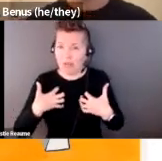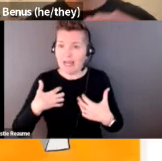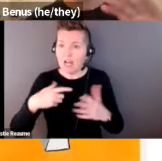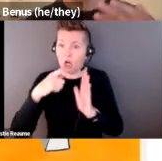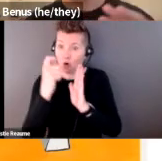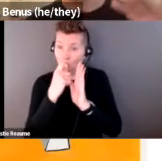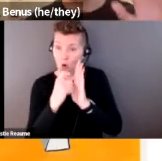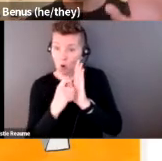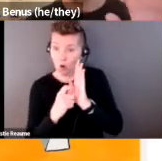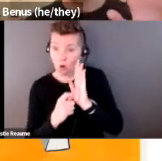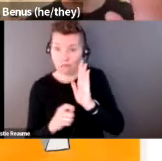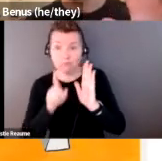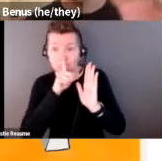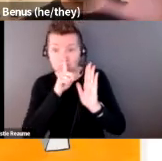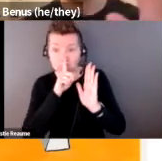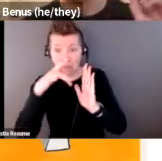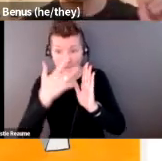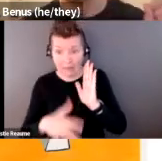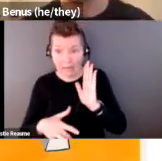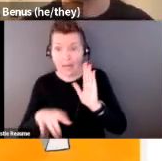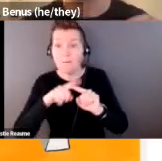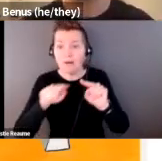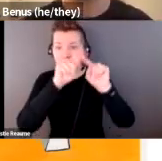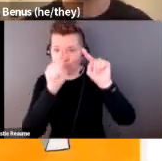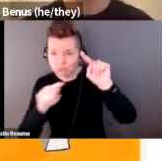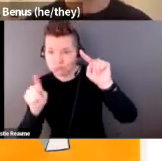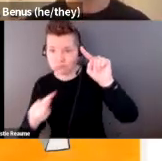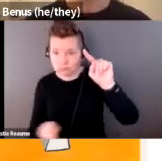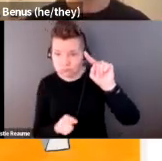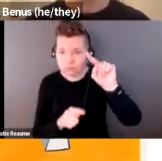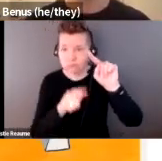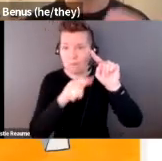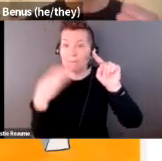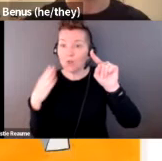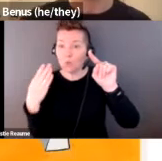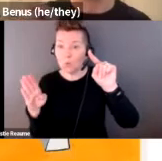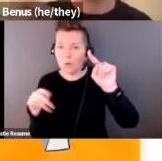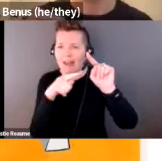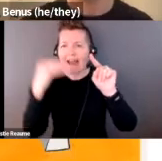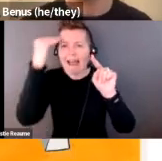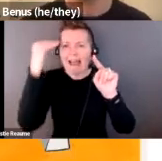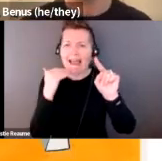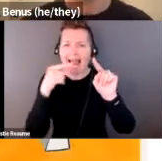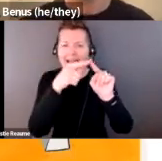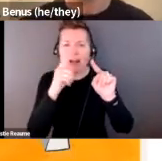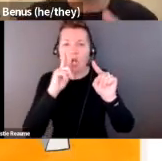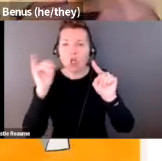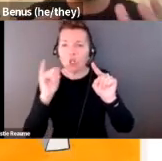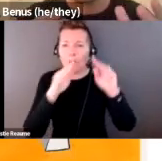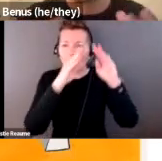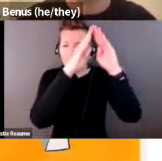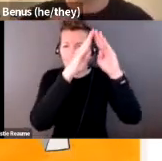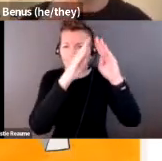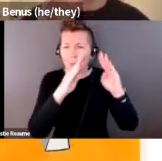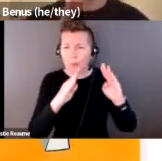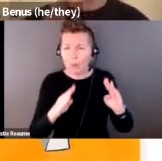And towards the head of this creature is a very sharp gray and white pyramid